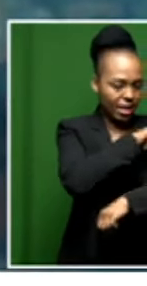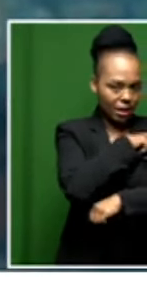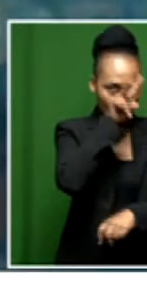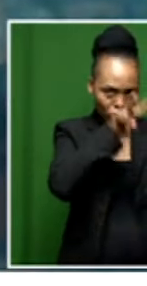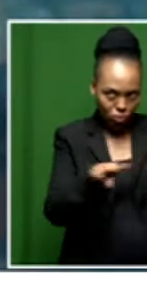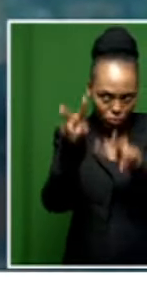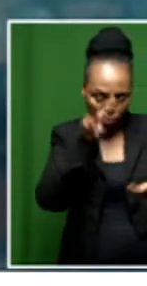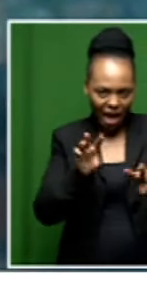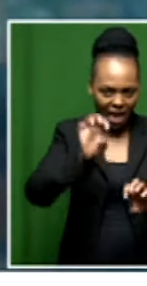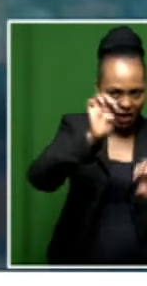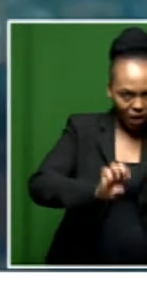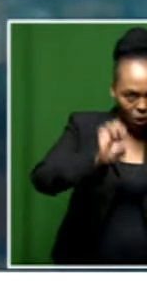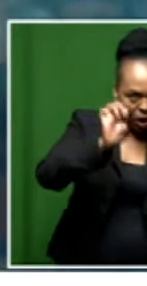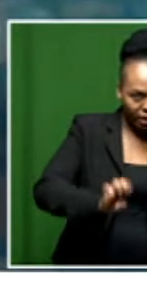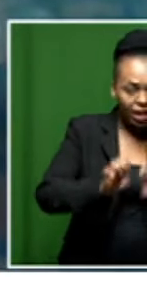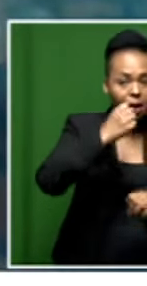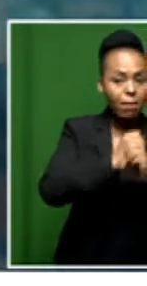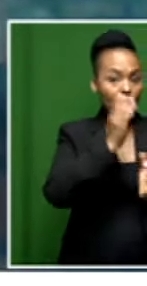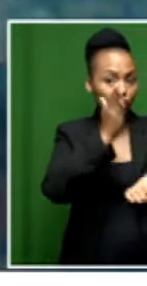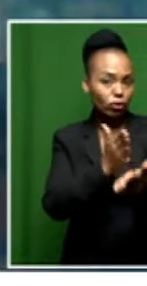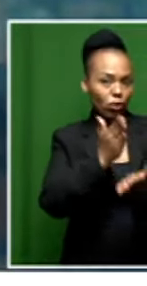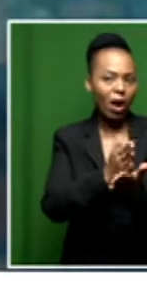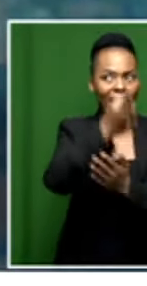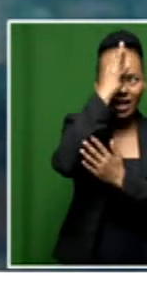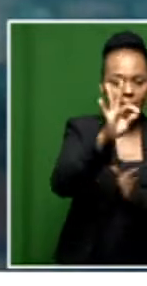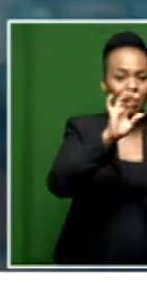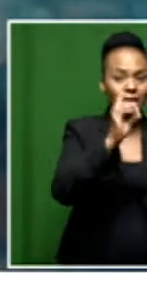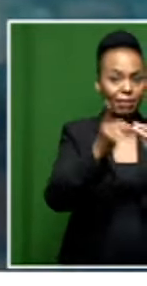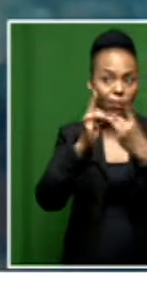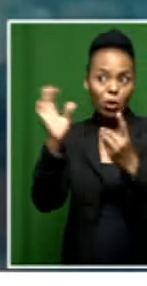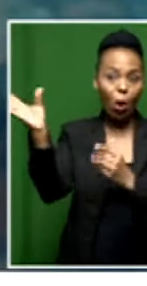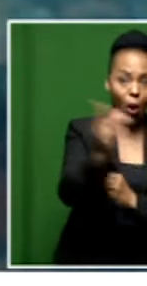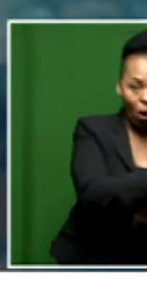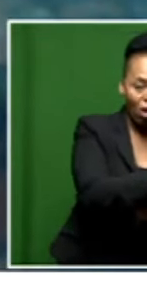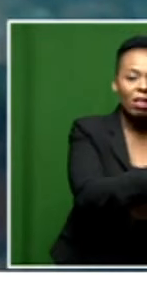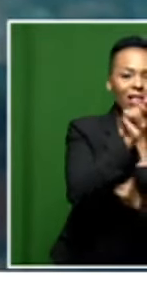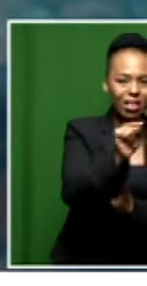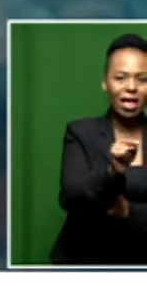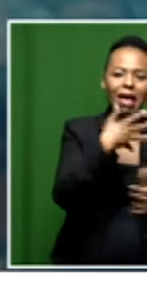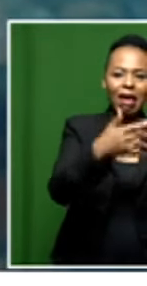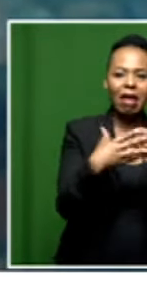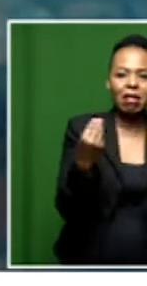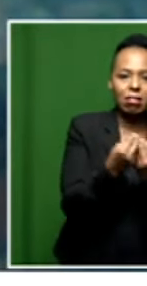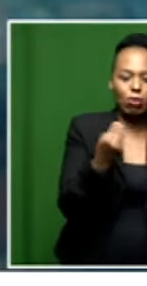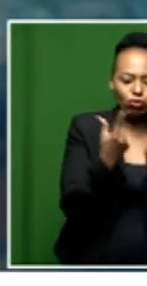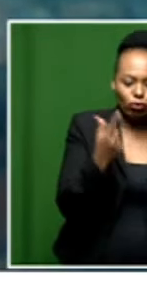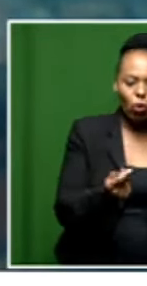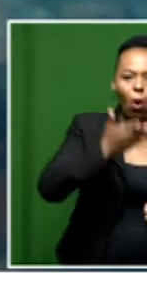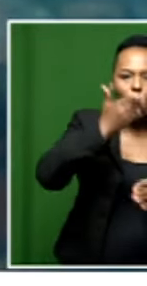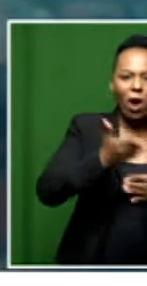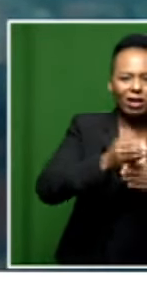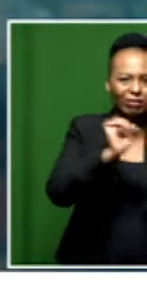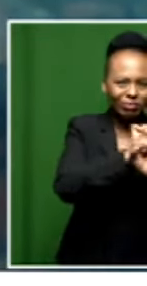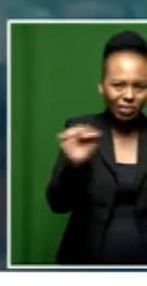and ensure that all government departments, in whatever form of work that they